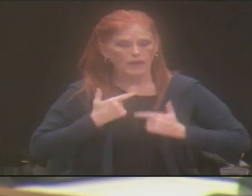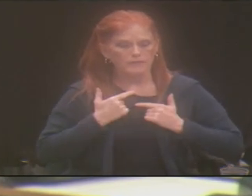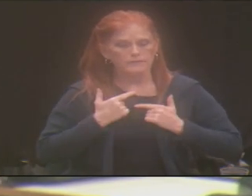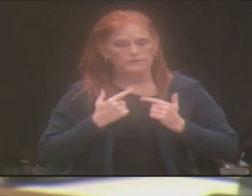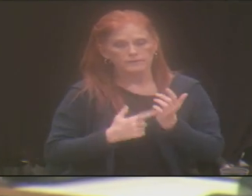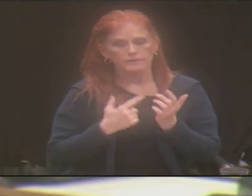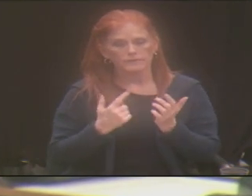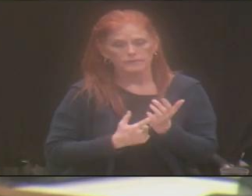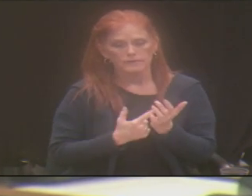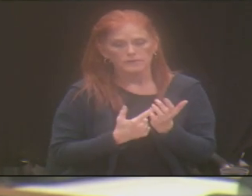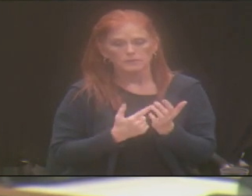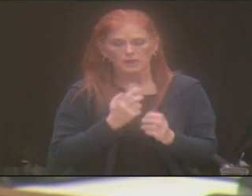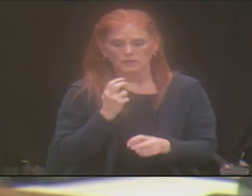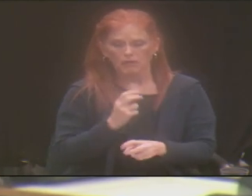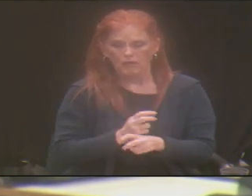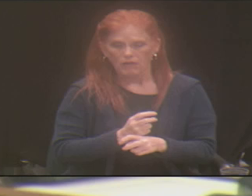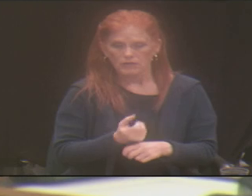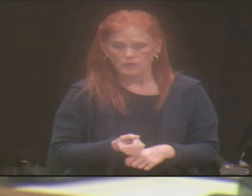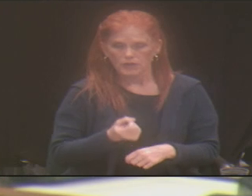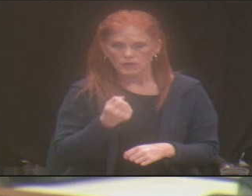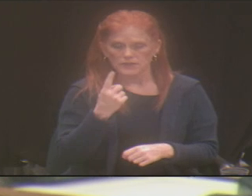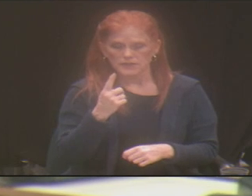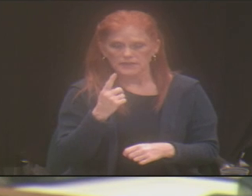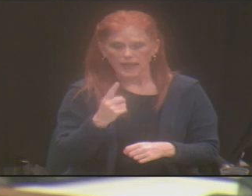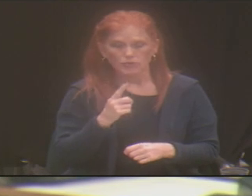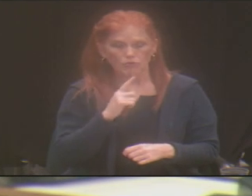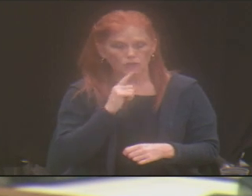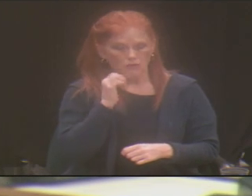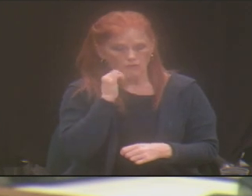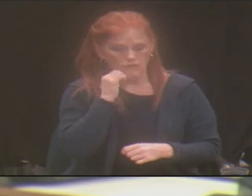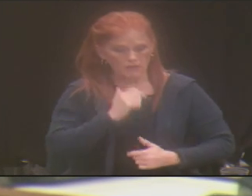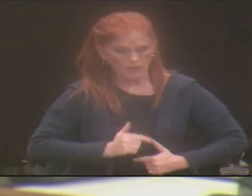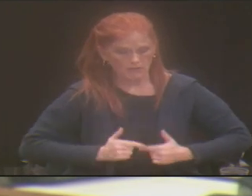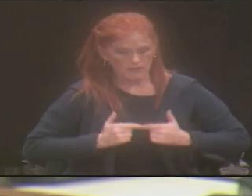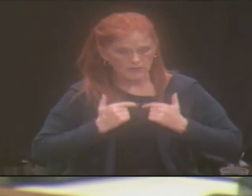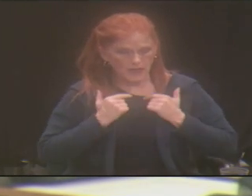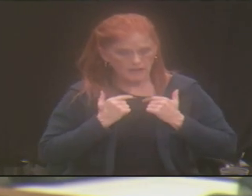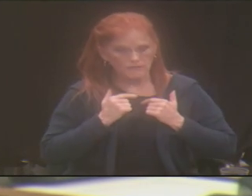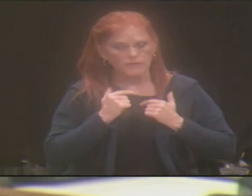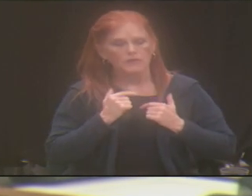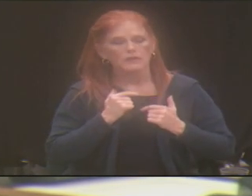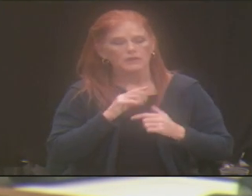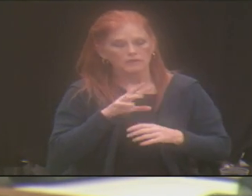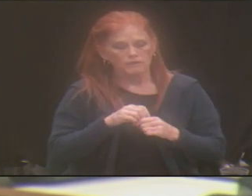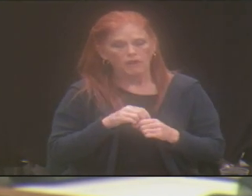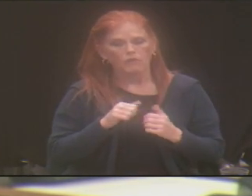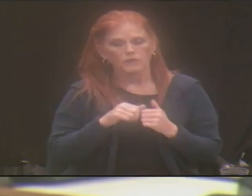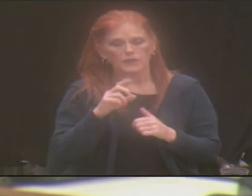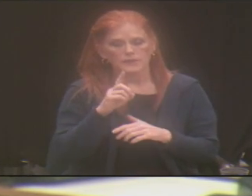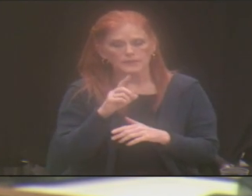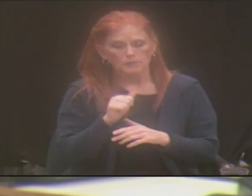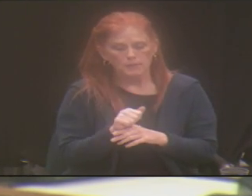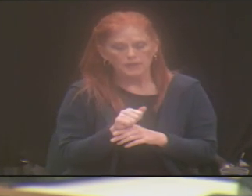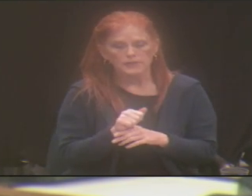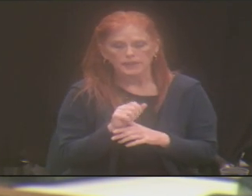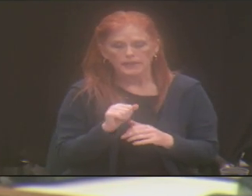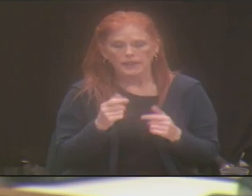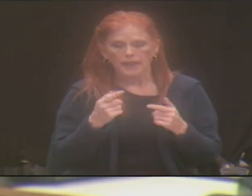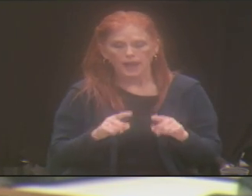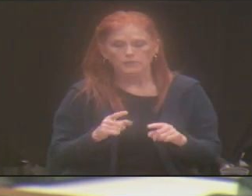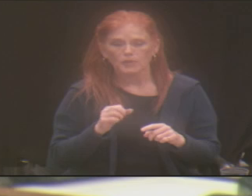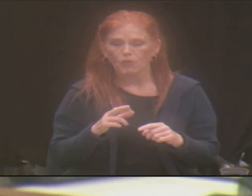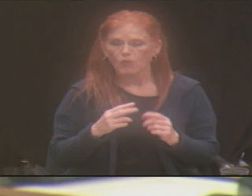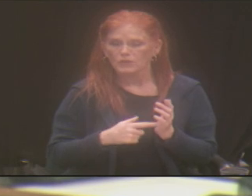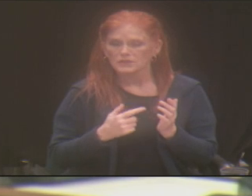understand what life with disabilities can be like or what marginalization from those